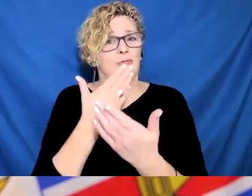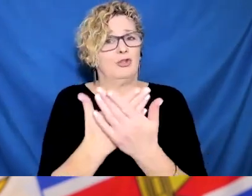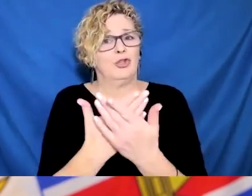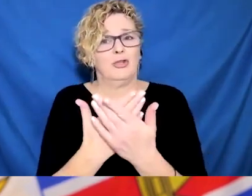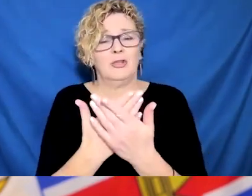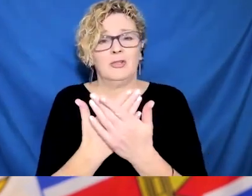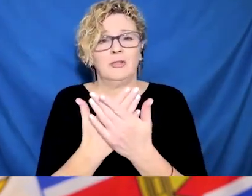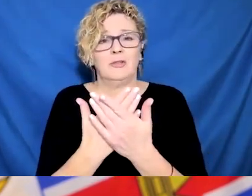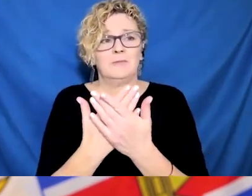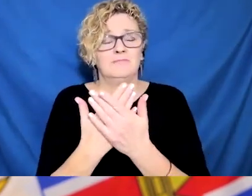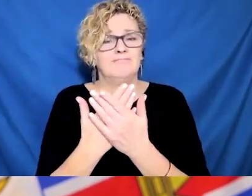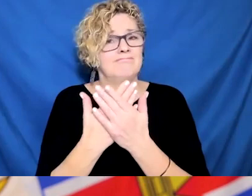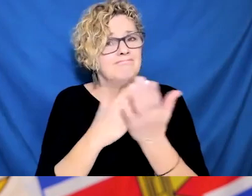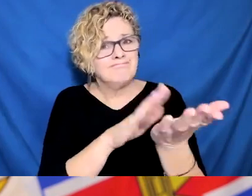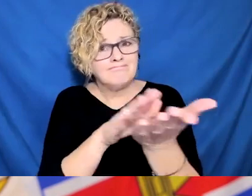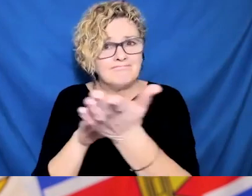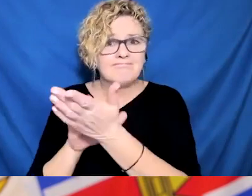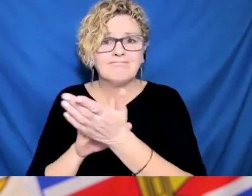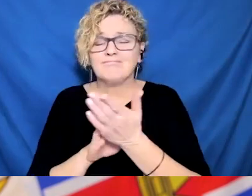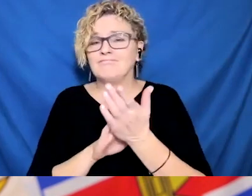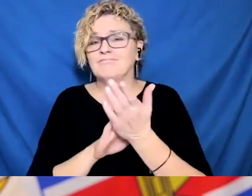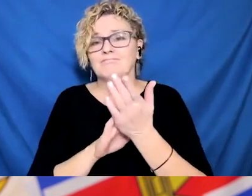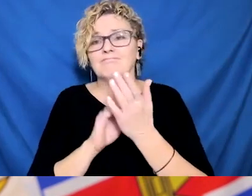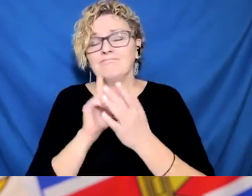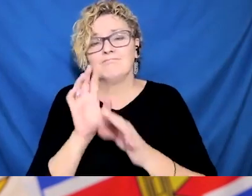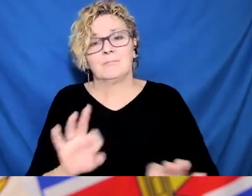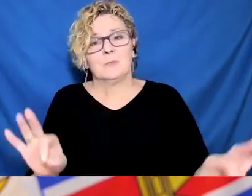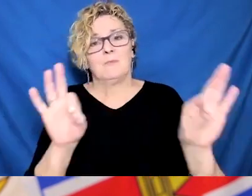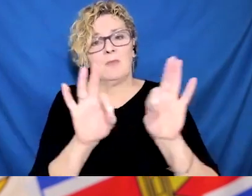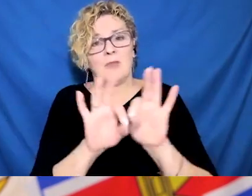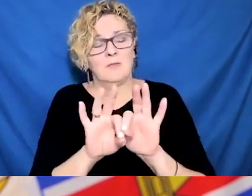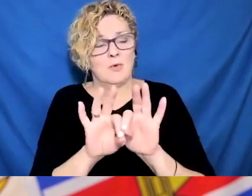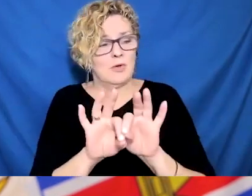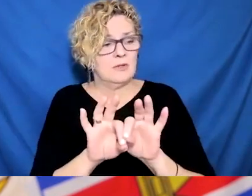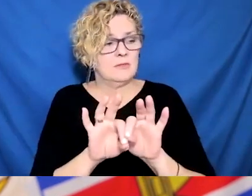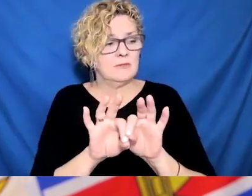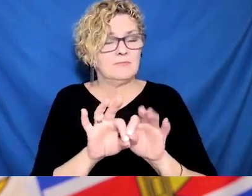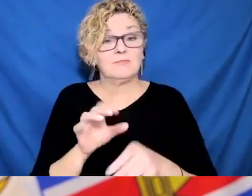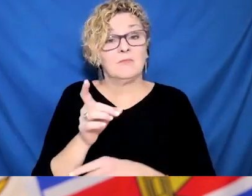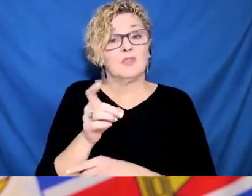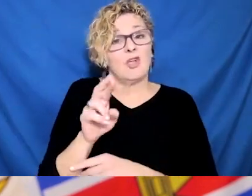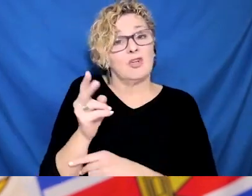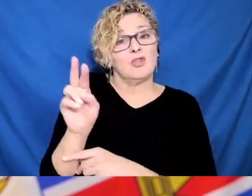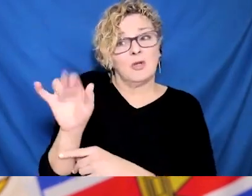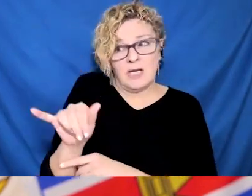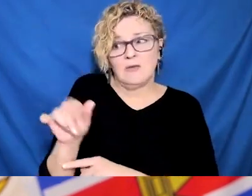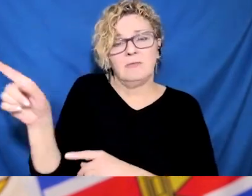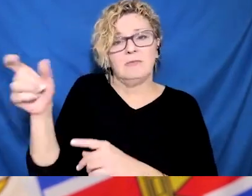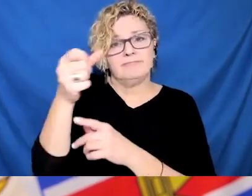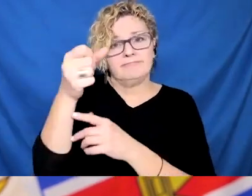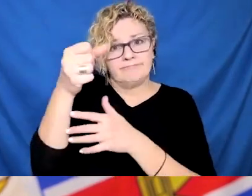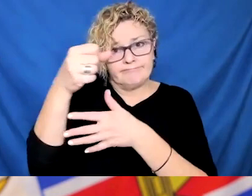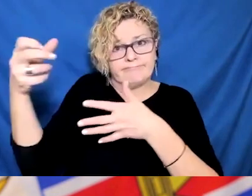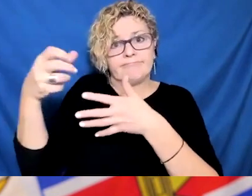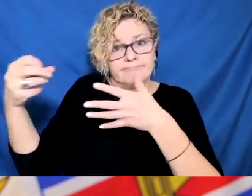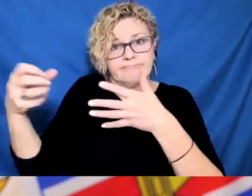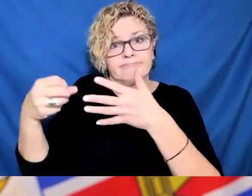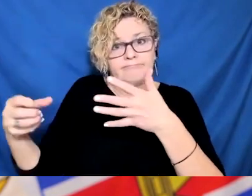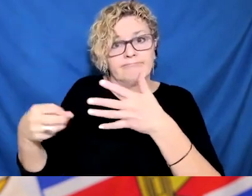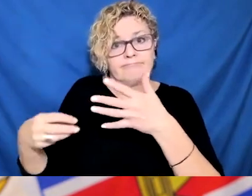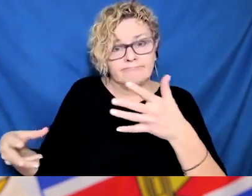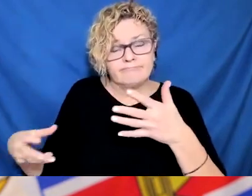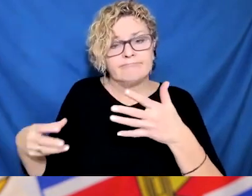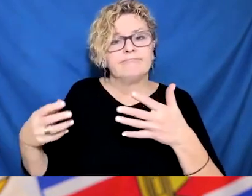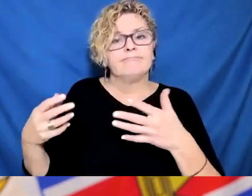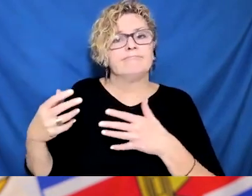hospital, and they don't have respiratory illness related to COVID. And in those cases, being